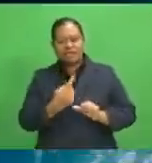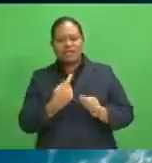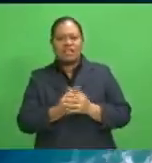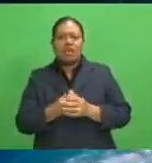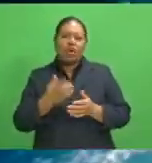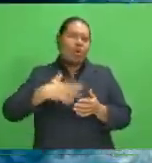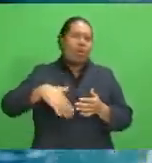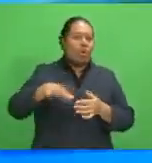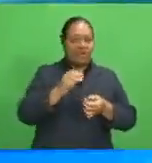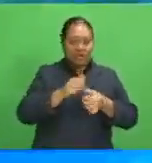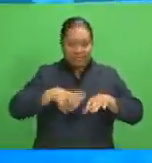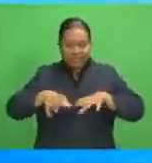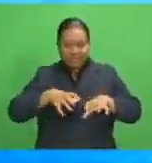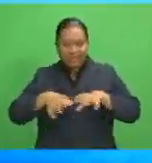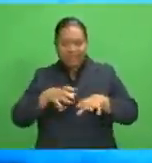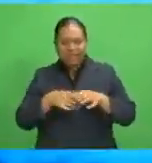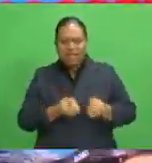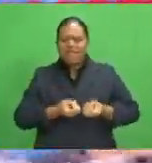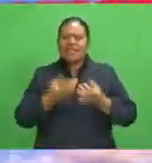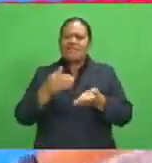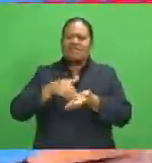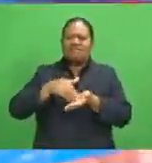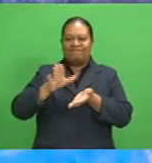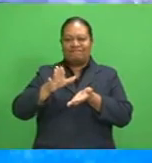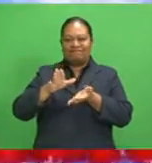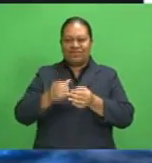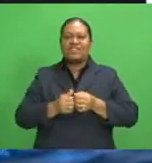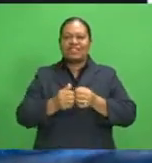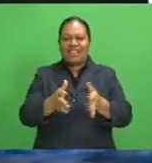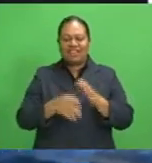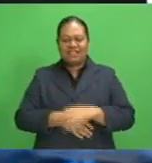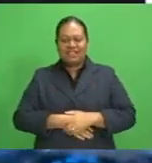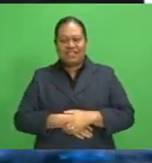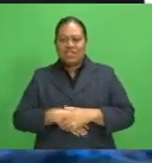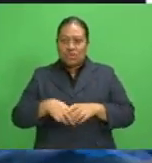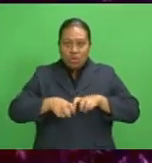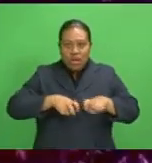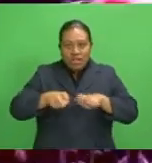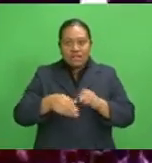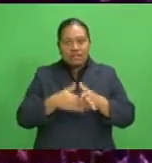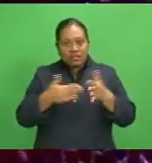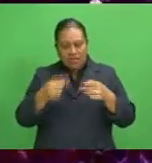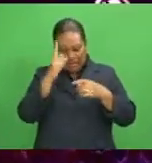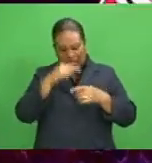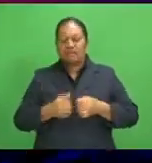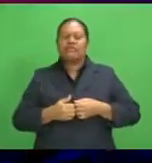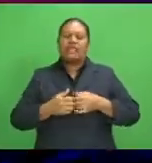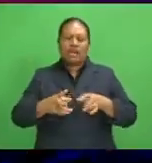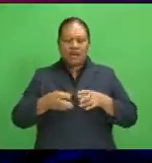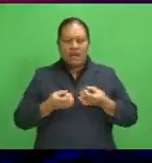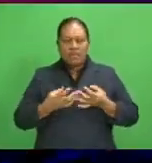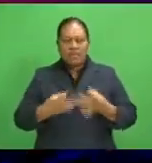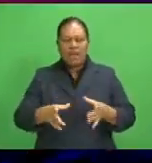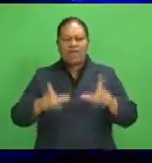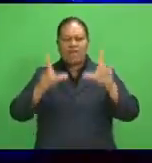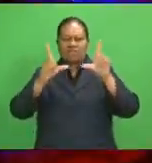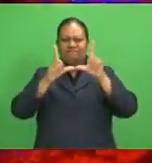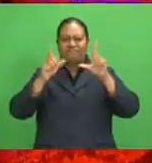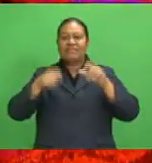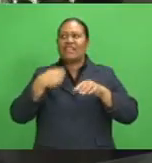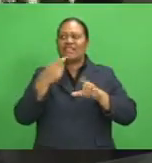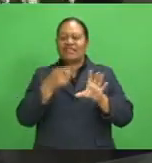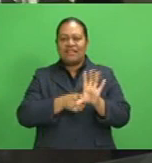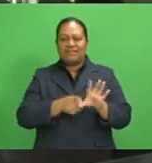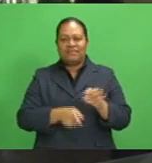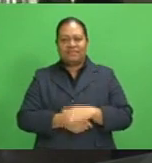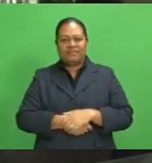sporting activities having been given a green light to resume, athletes can start to prepare for the Olympic Games in Tokyo, Japan next year.